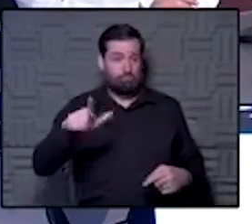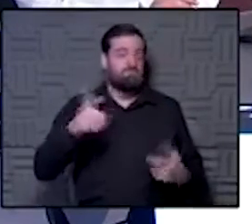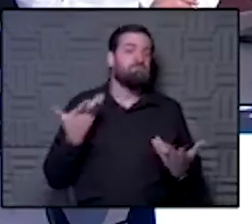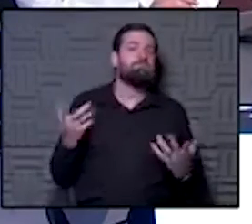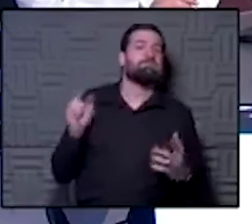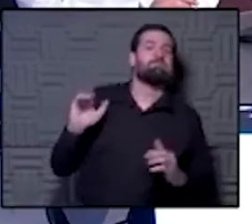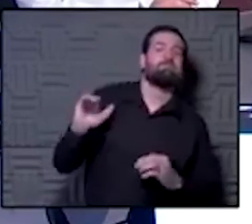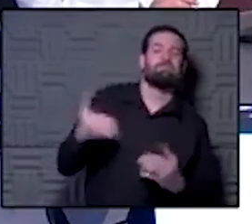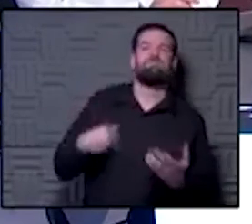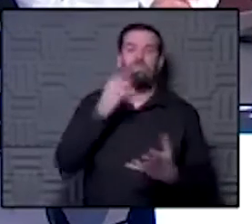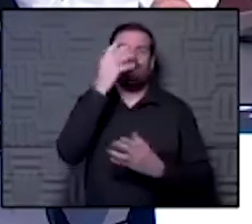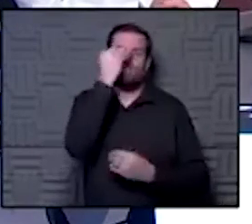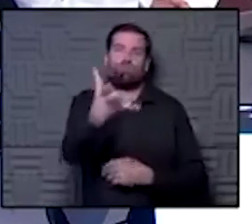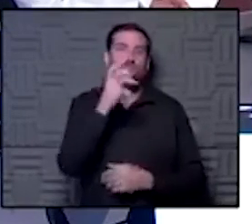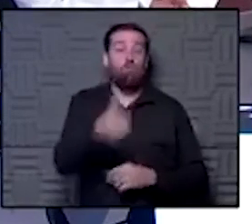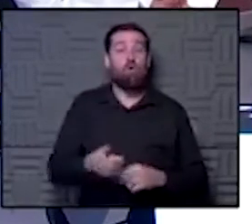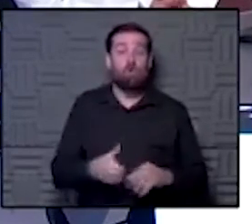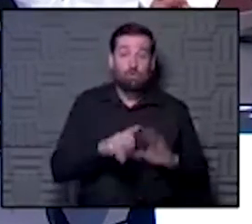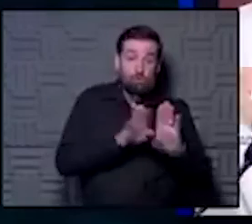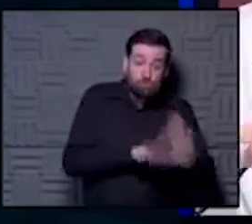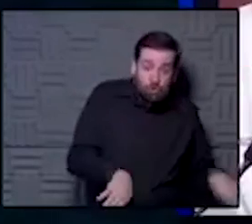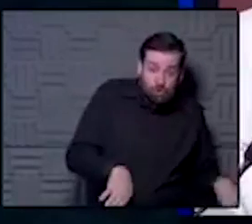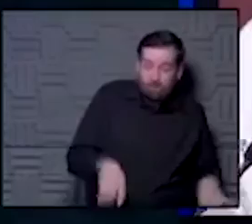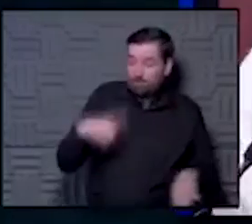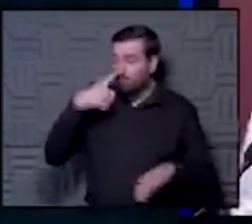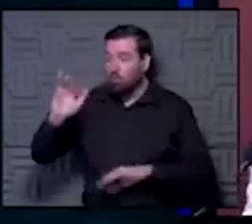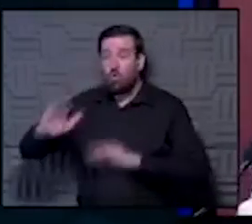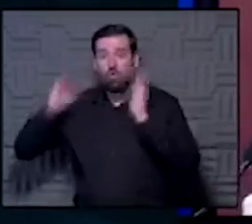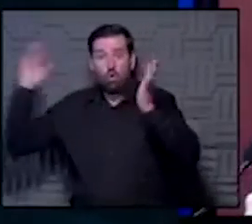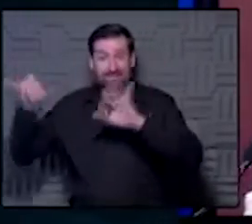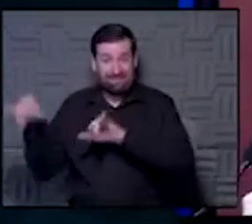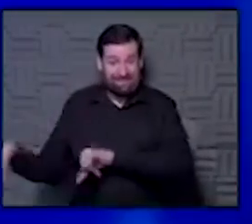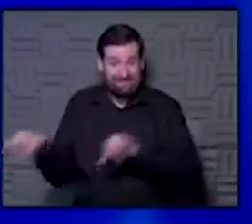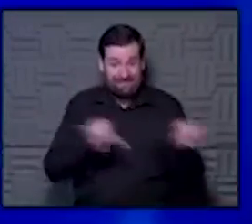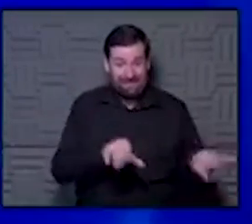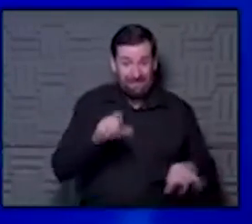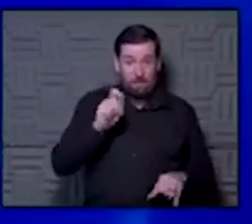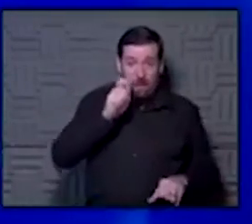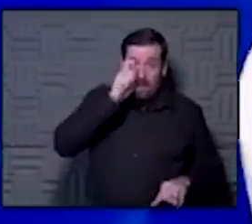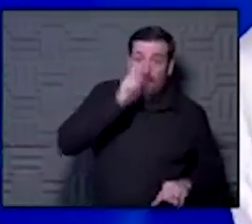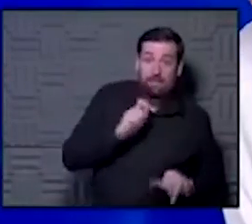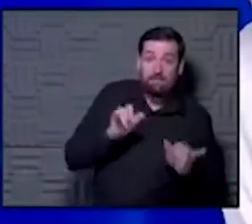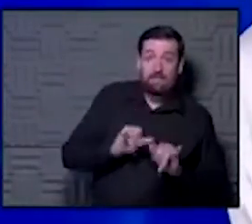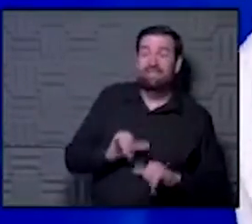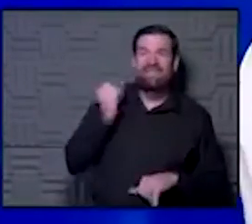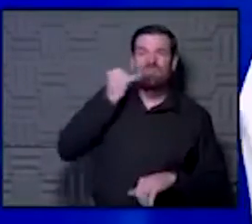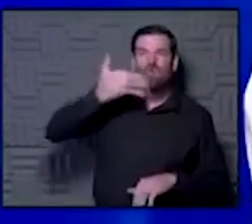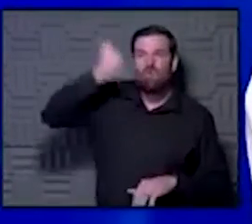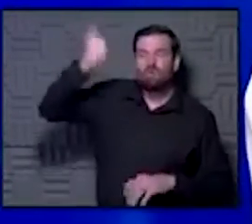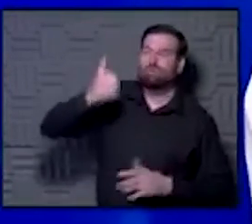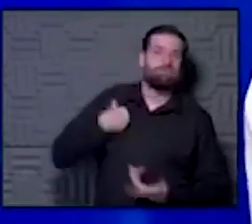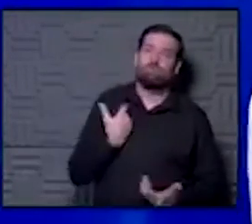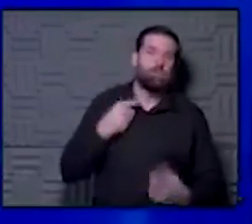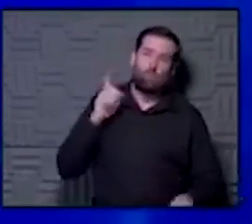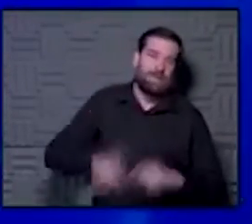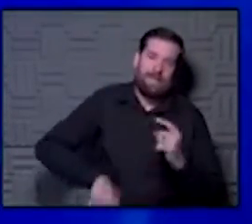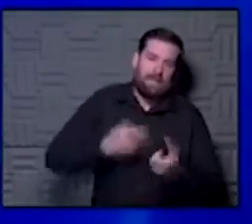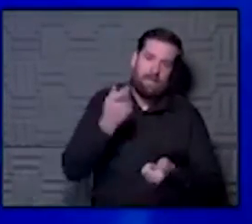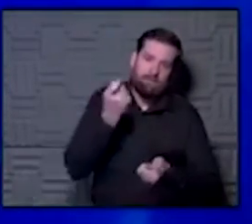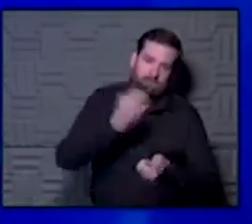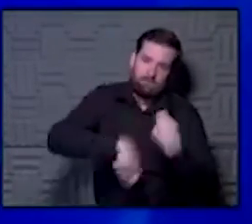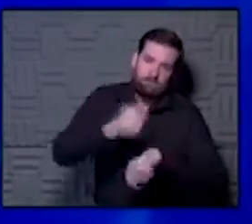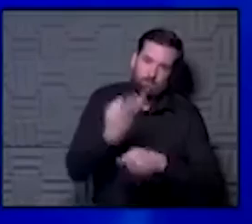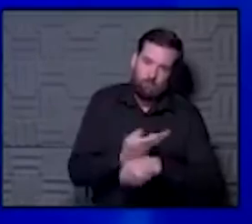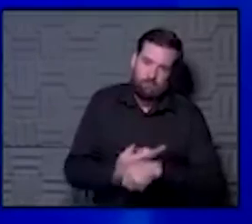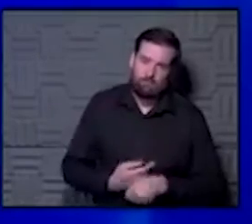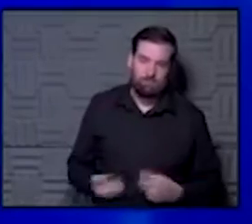to find out. We're going let you know tomorrow. Is the swab different for young children? No, you can't get that if you're old. I'm sure that's the answer. But some of us